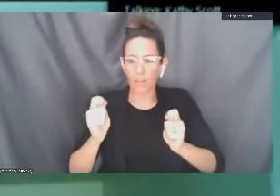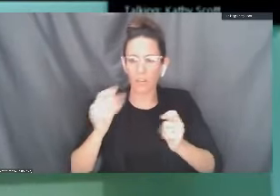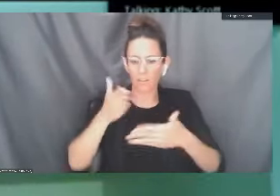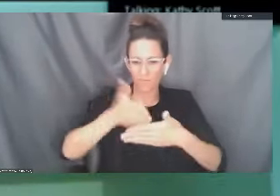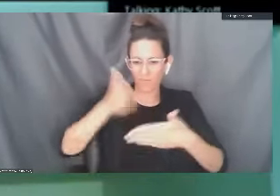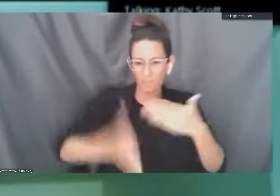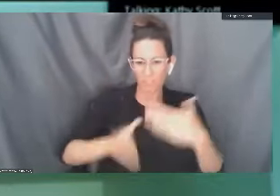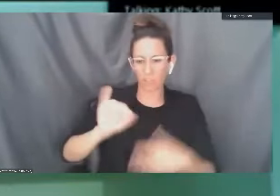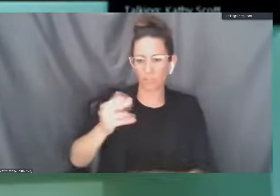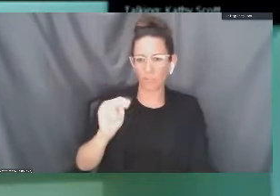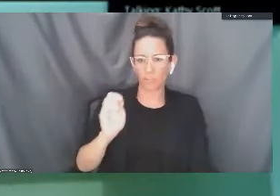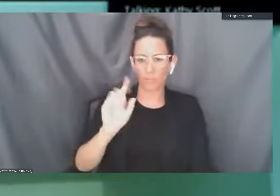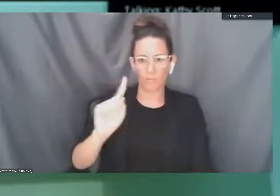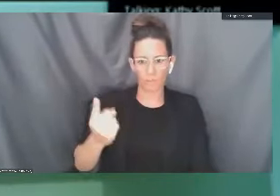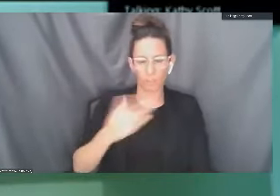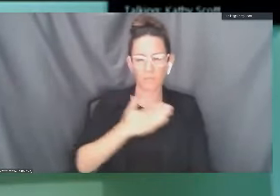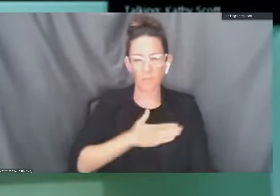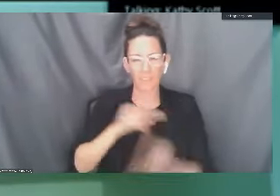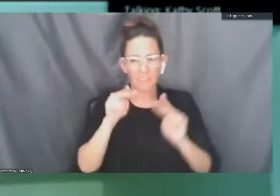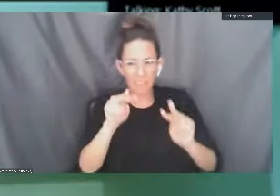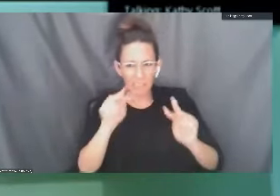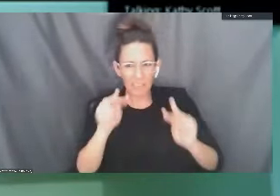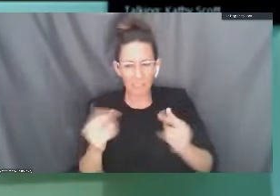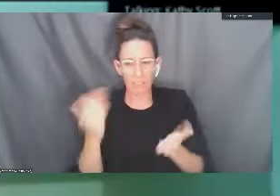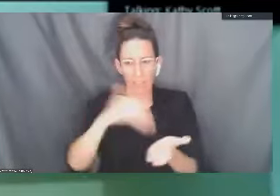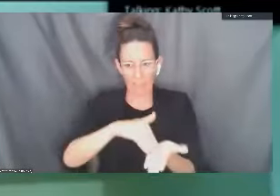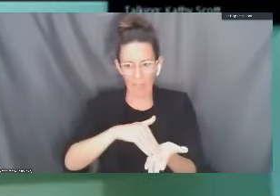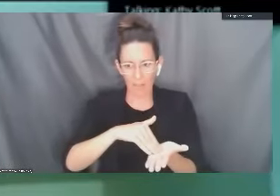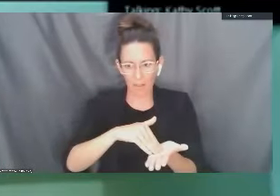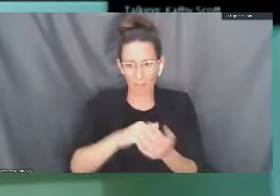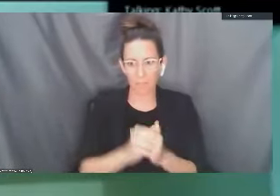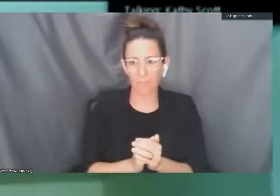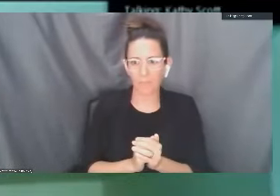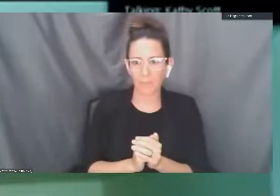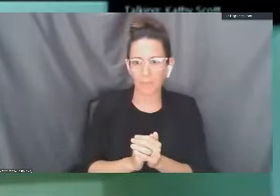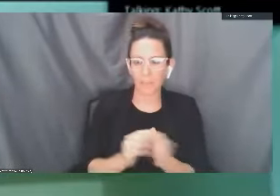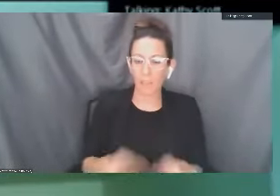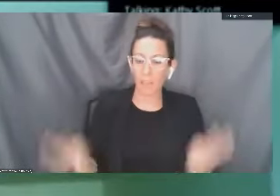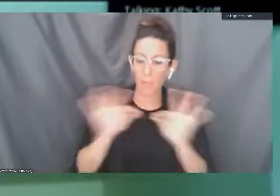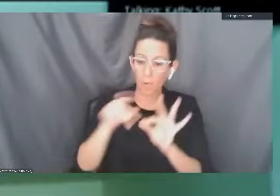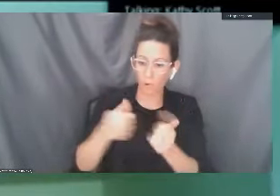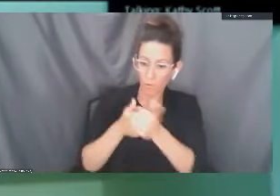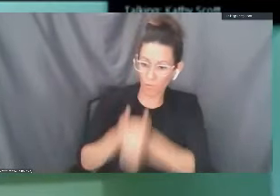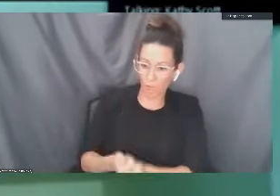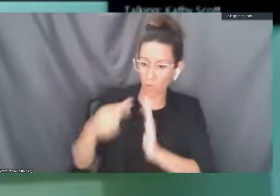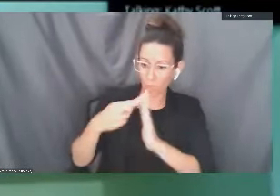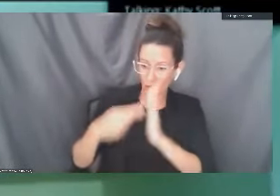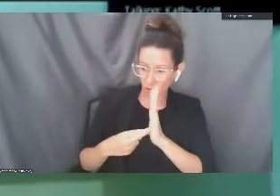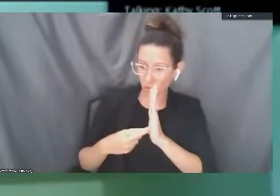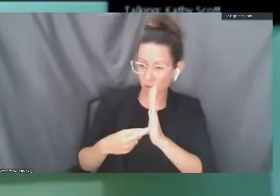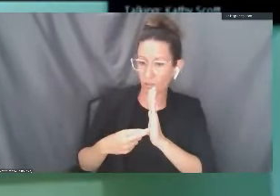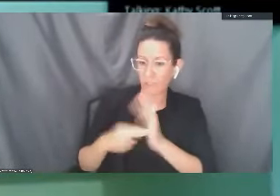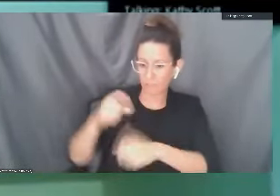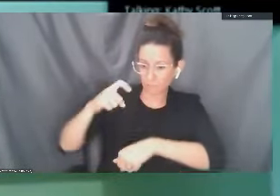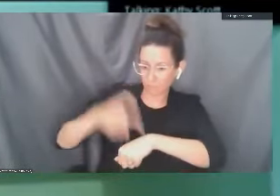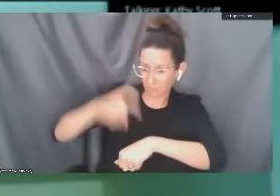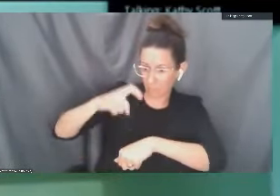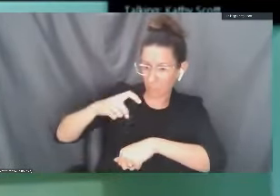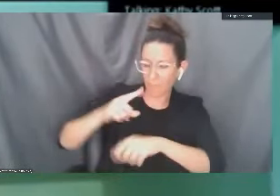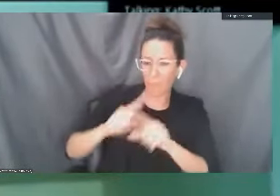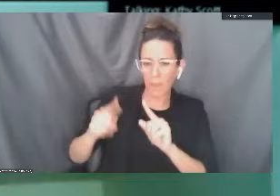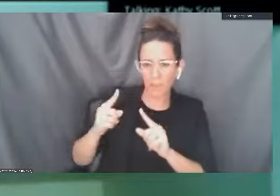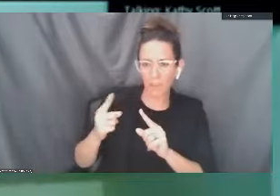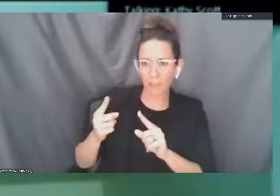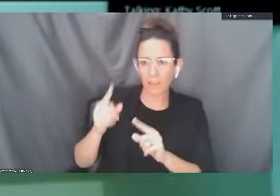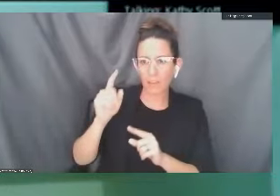We would encourage students, however, of course, to register at the appropriate time, but to please continue checking the fall schedule